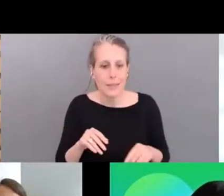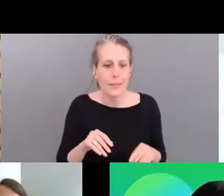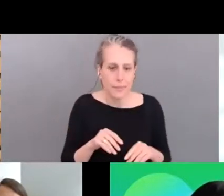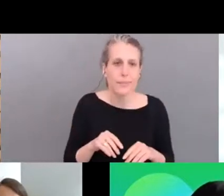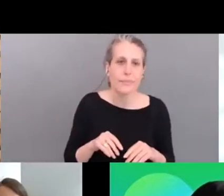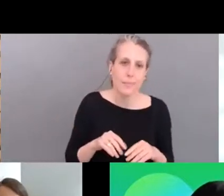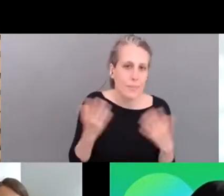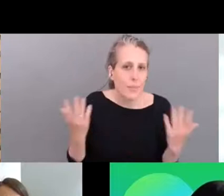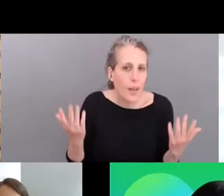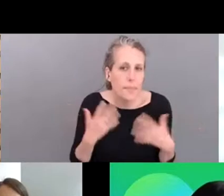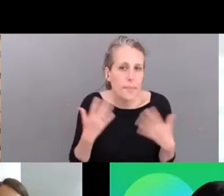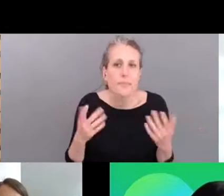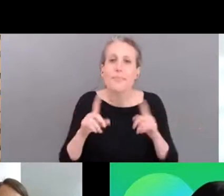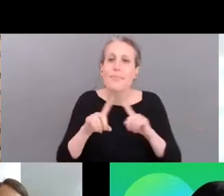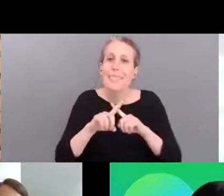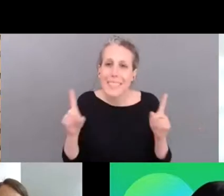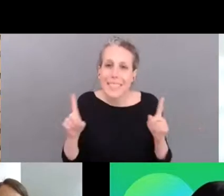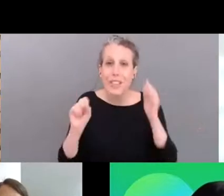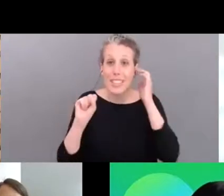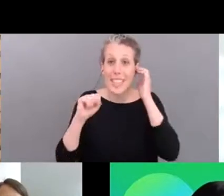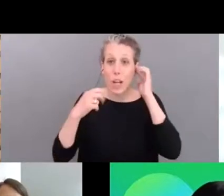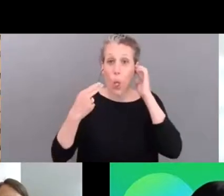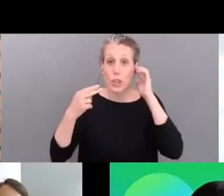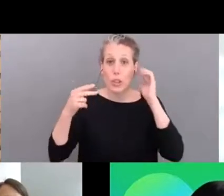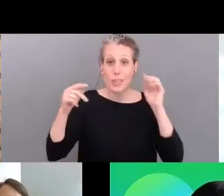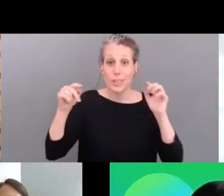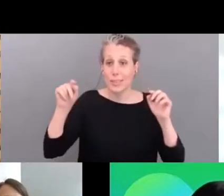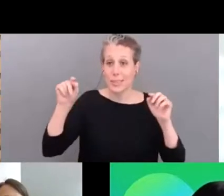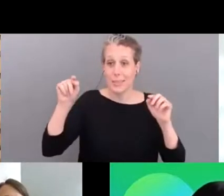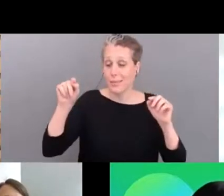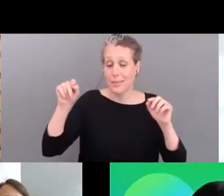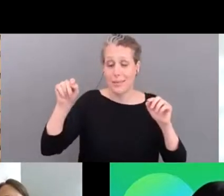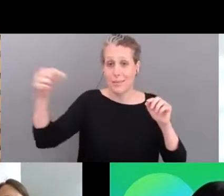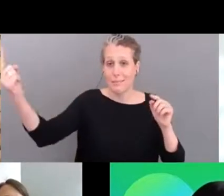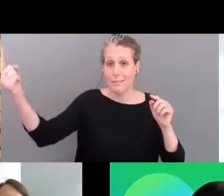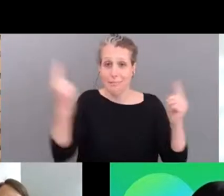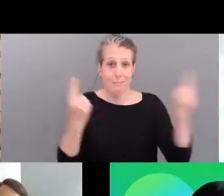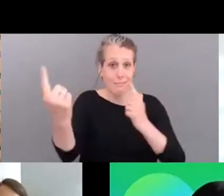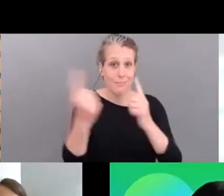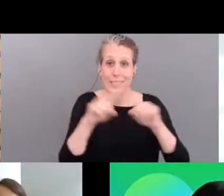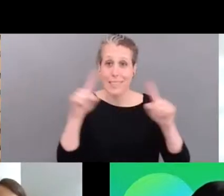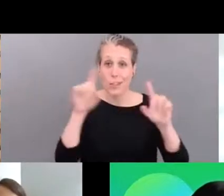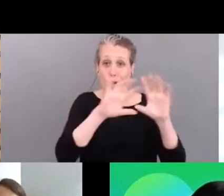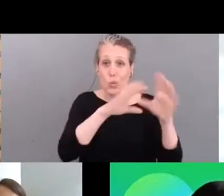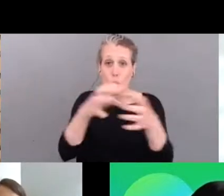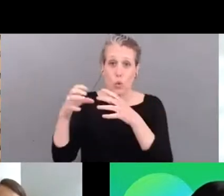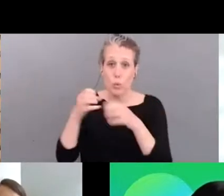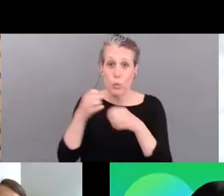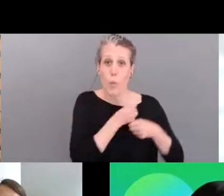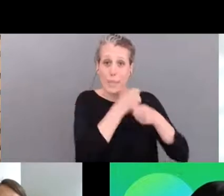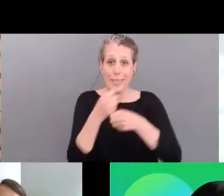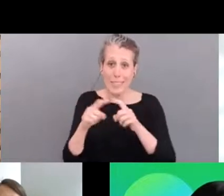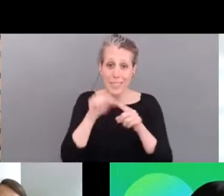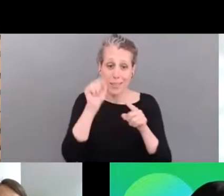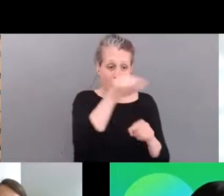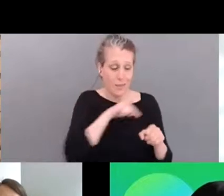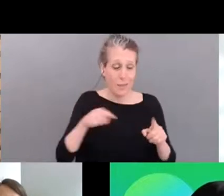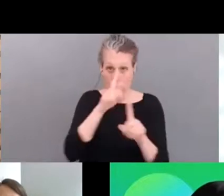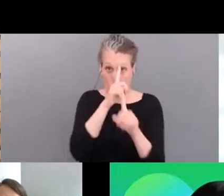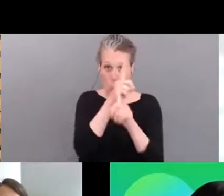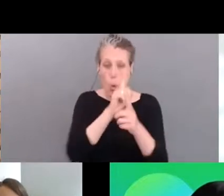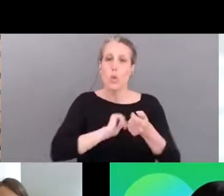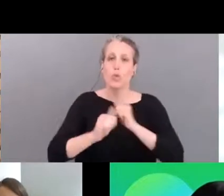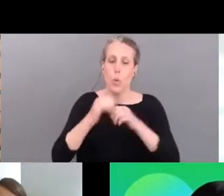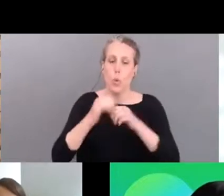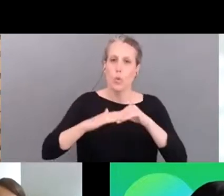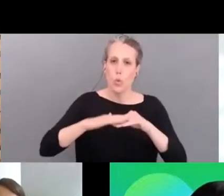different kind of stakeholders around the table and discussing on all we can actually uh make sports more sustainable so